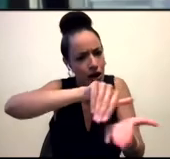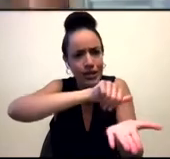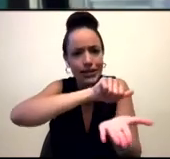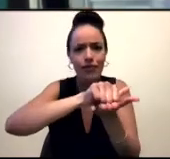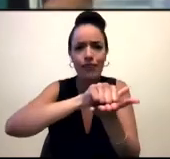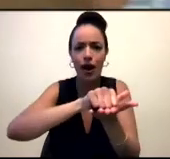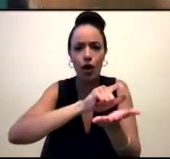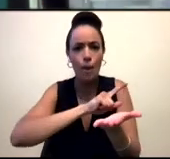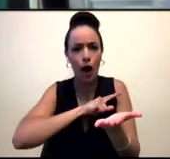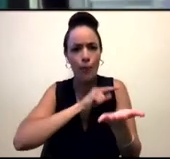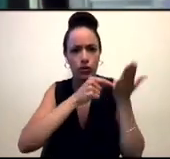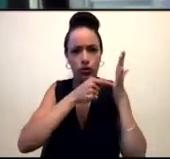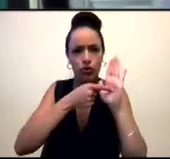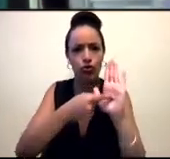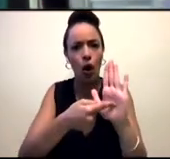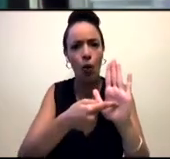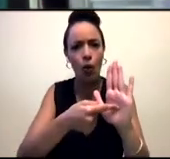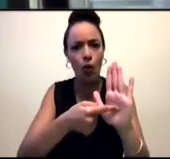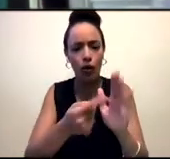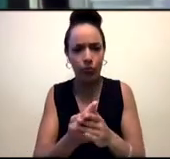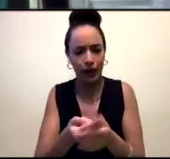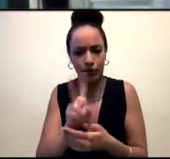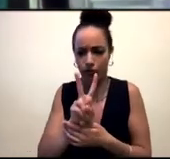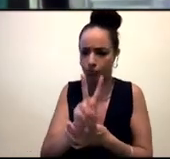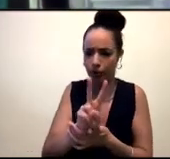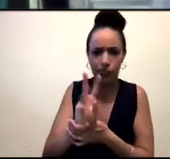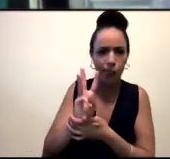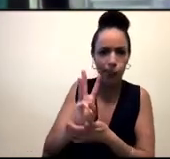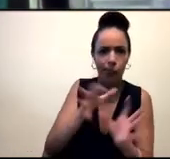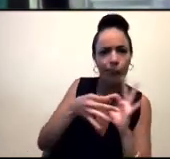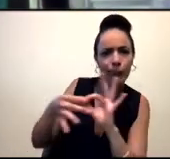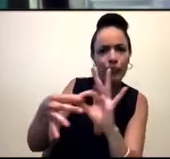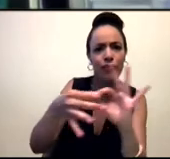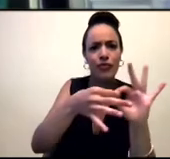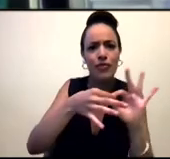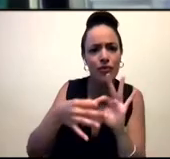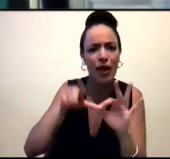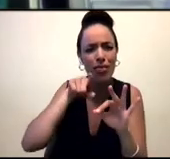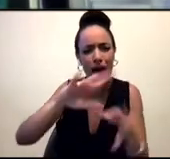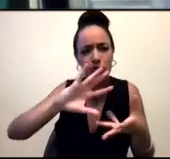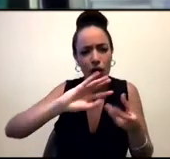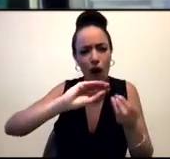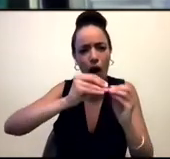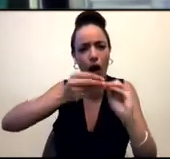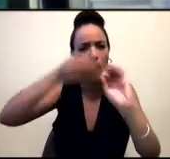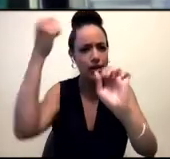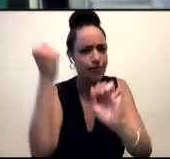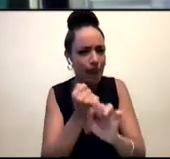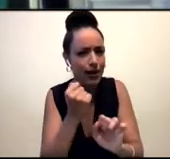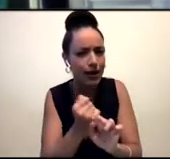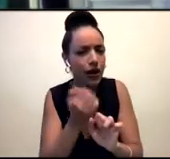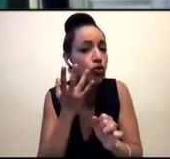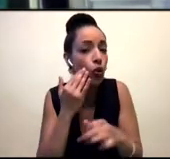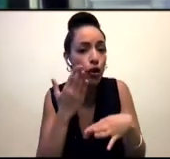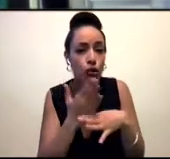as a collaborative source form material. That is what art making is. And so when you work in forms of art that are